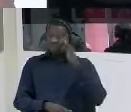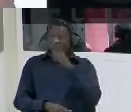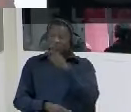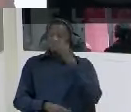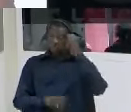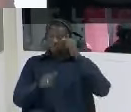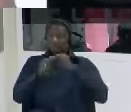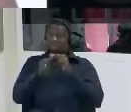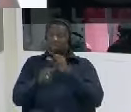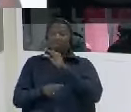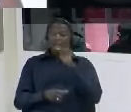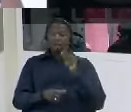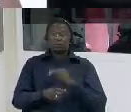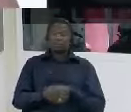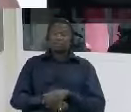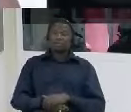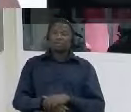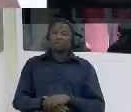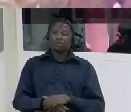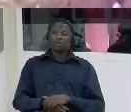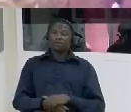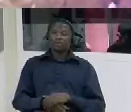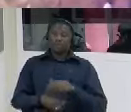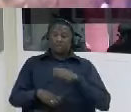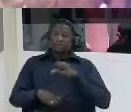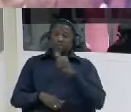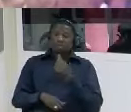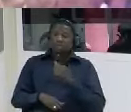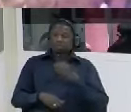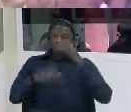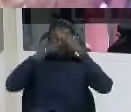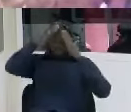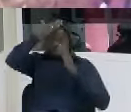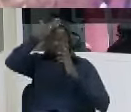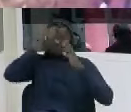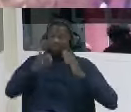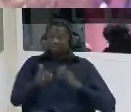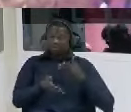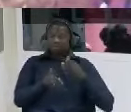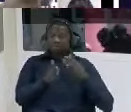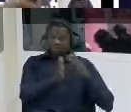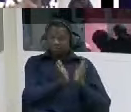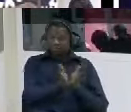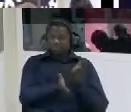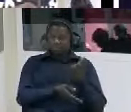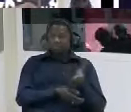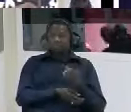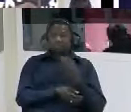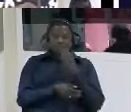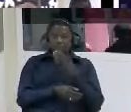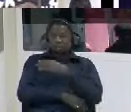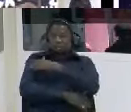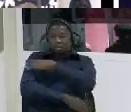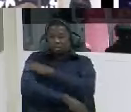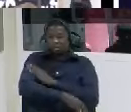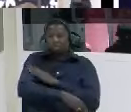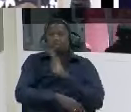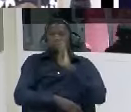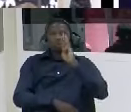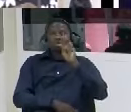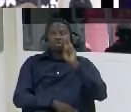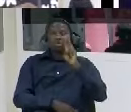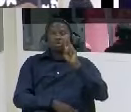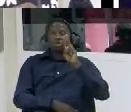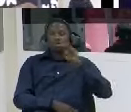yes in the side of the army i can say captain bunja dabo